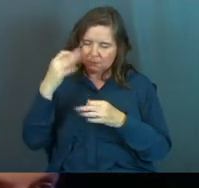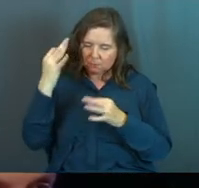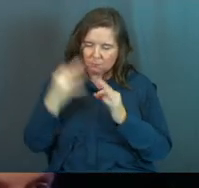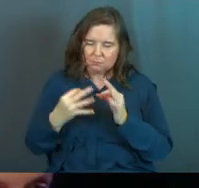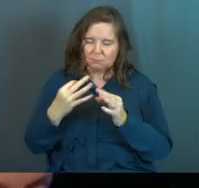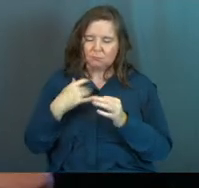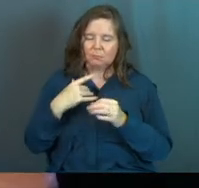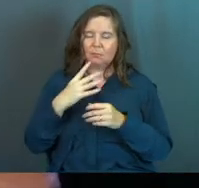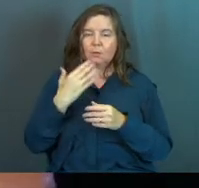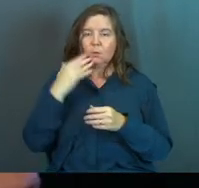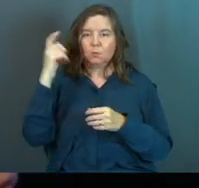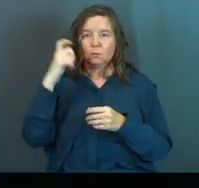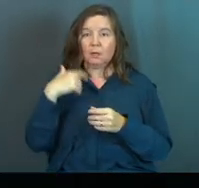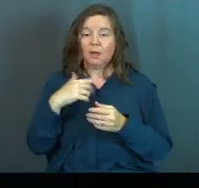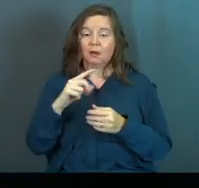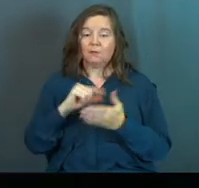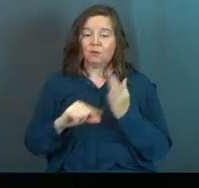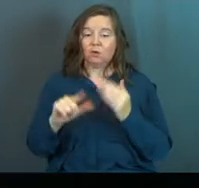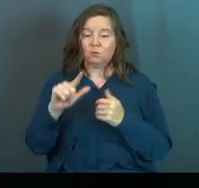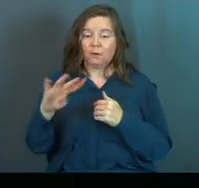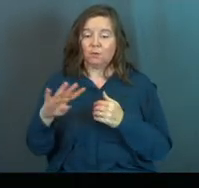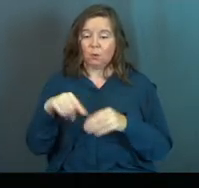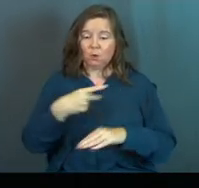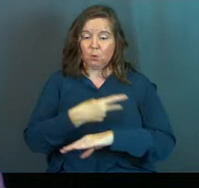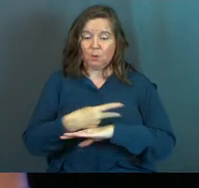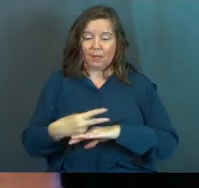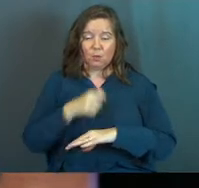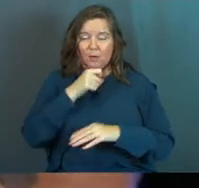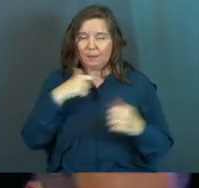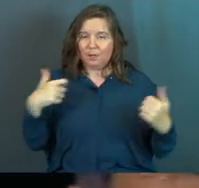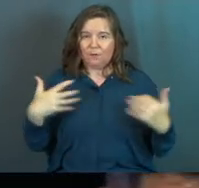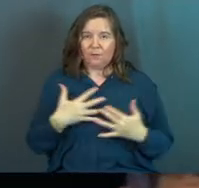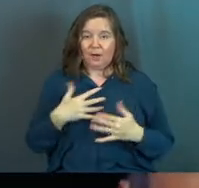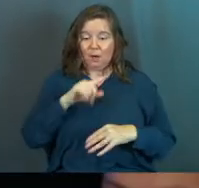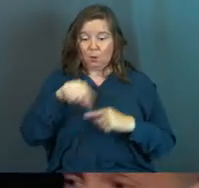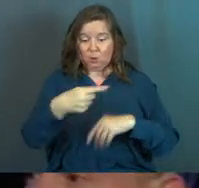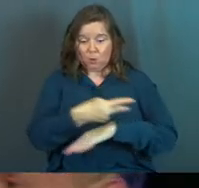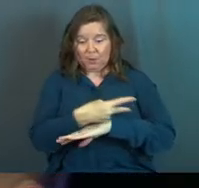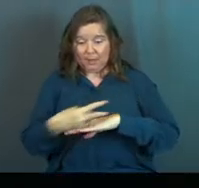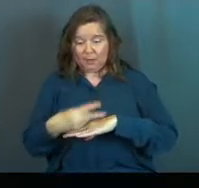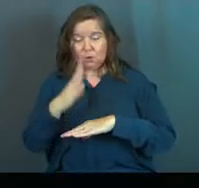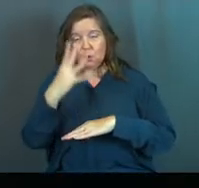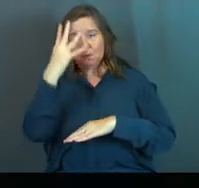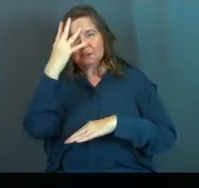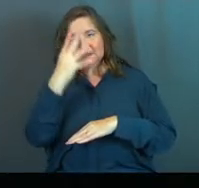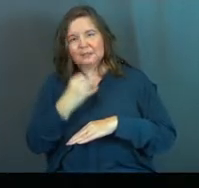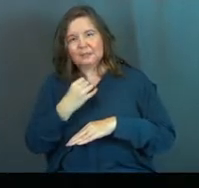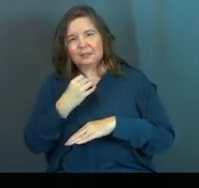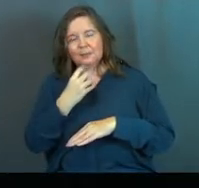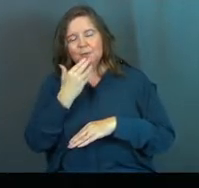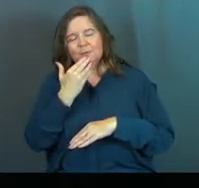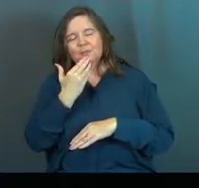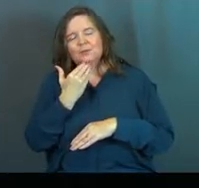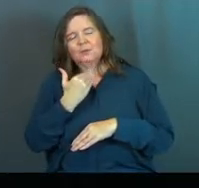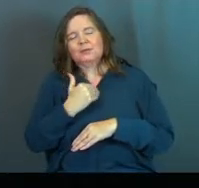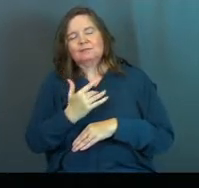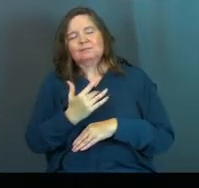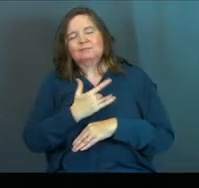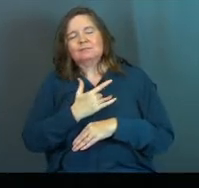discretion. And verse 24, when you lie down, you will not be afraid. And when you lie down, your sleep will be sweet.